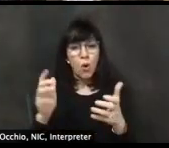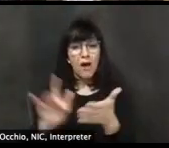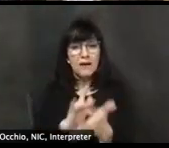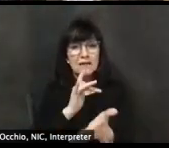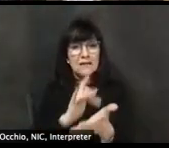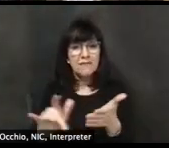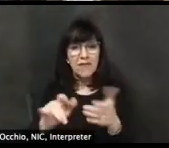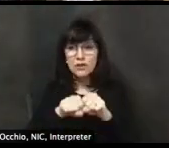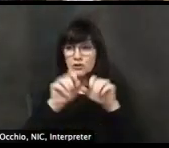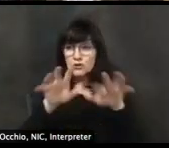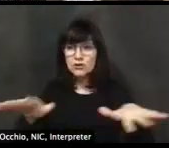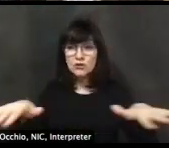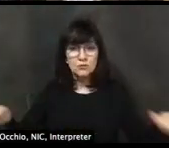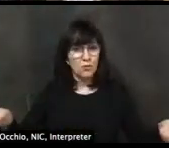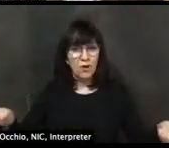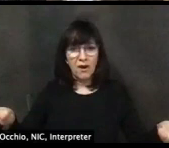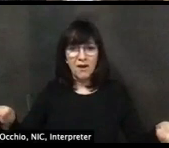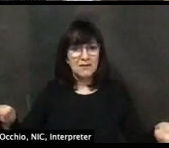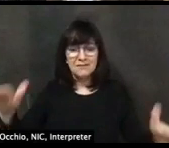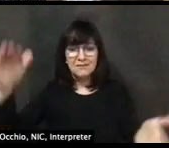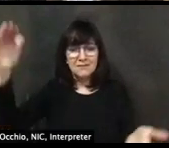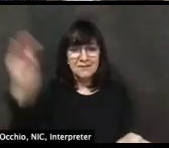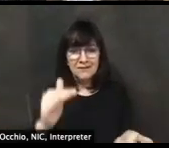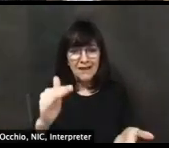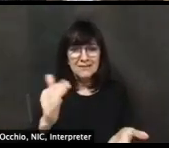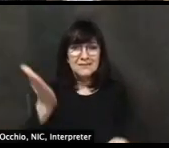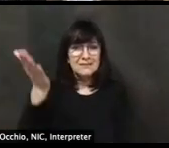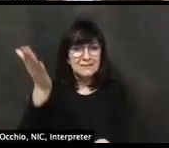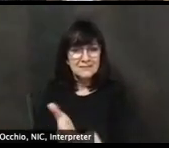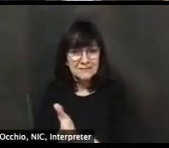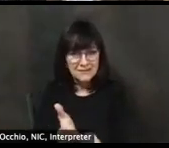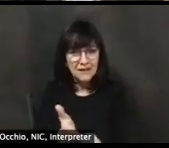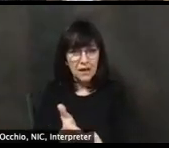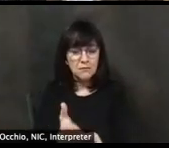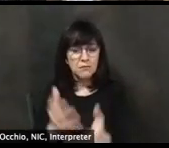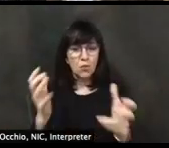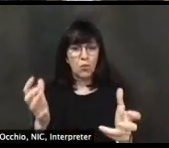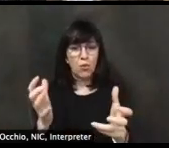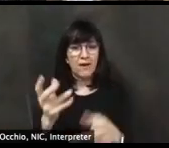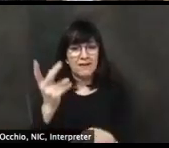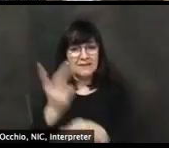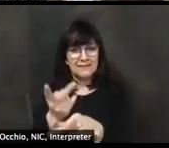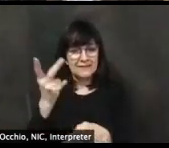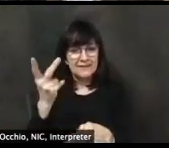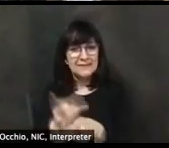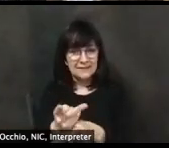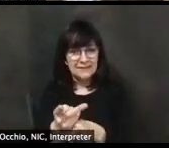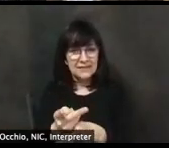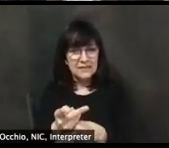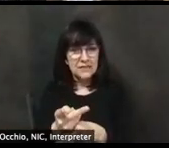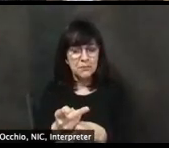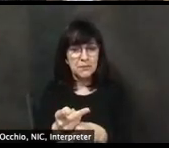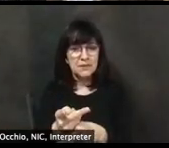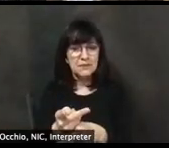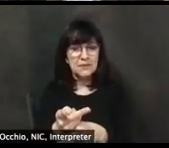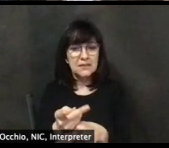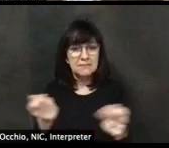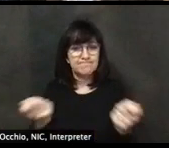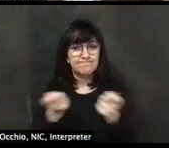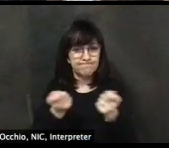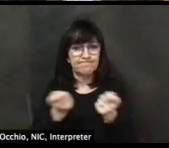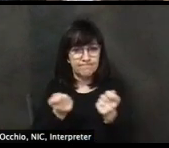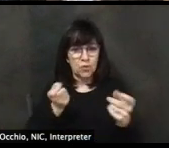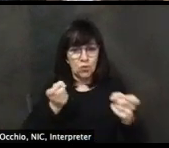only include, you know, getting it contained, keep, but keeping it contained because there really is no other effective